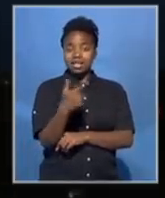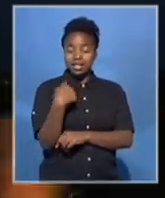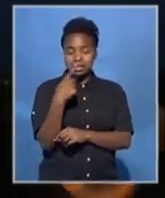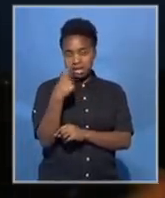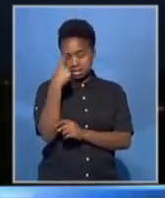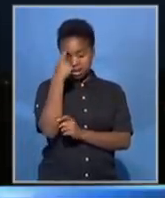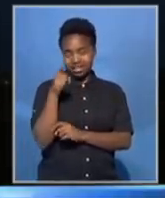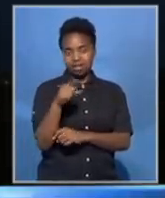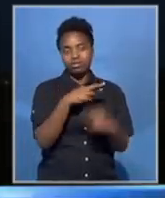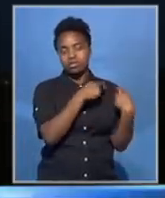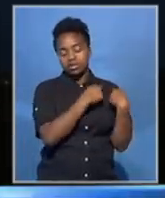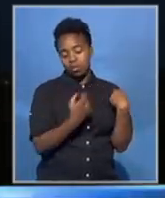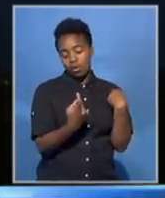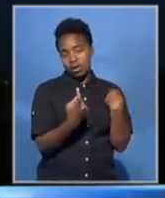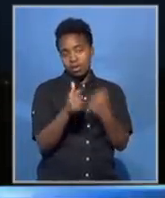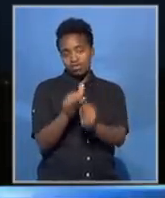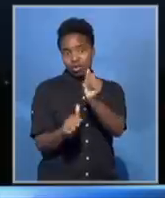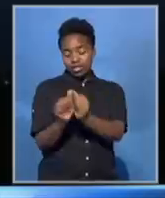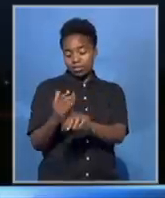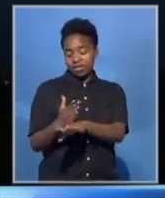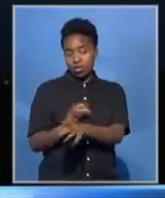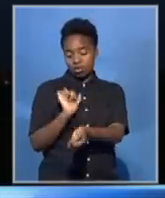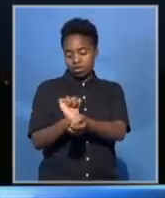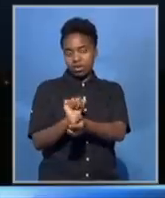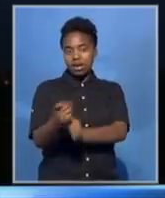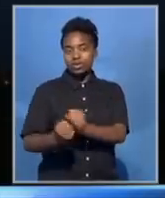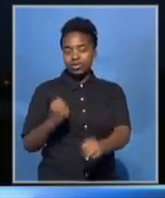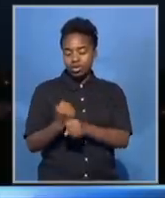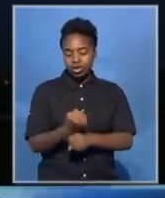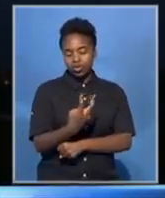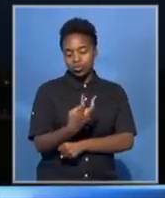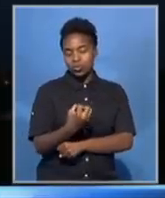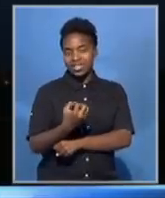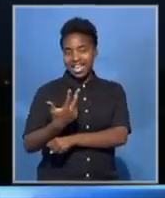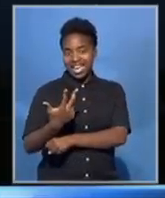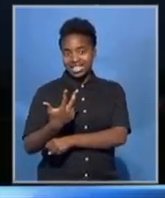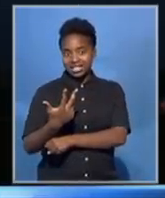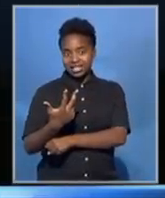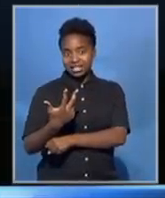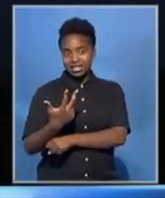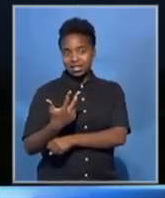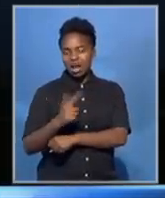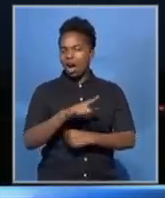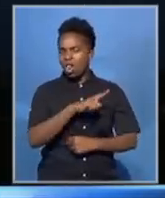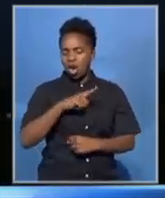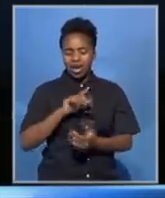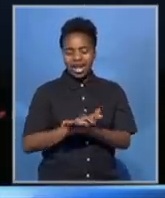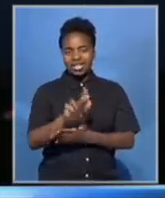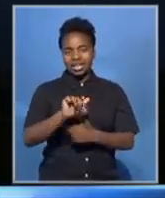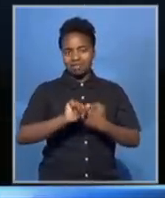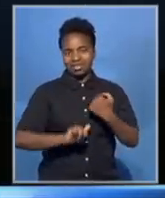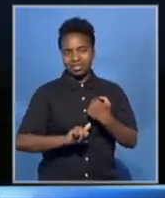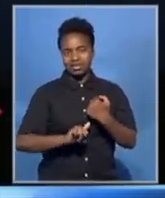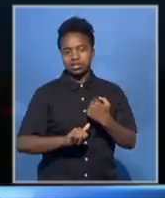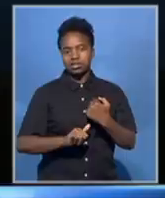speculated. One of the brothers had been in prison in 2008 for 18 months for helping insurgents head